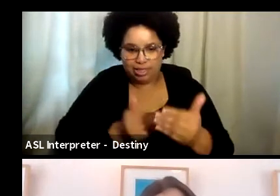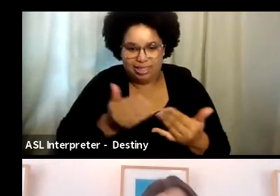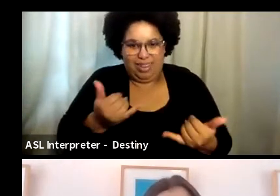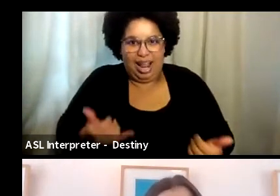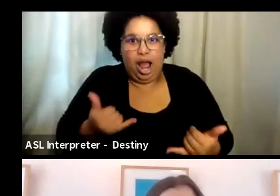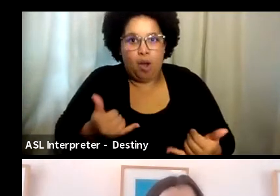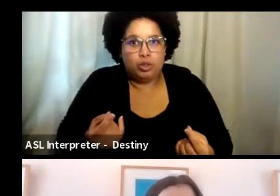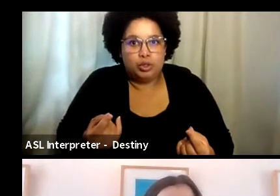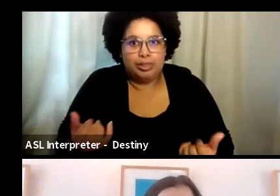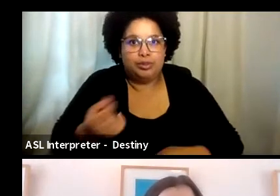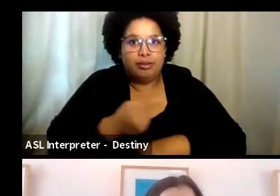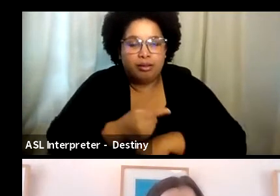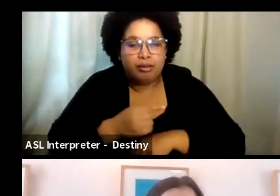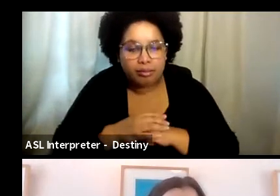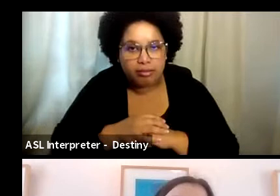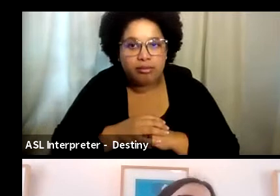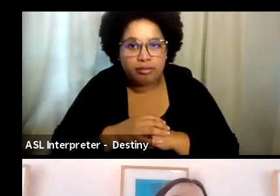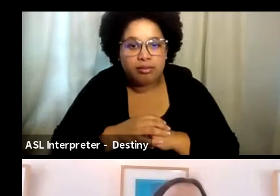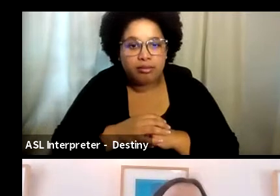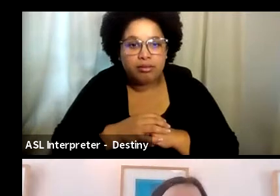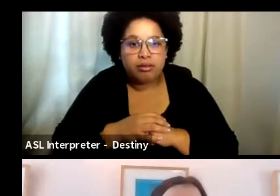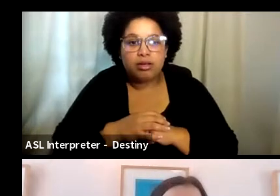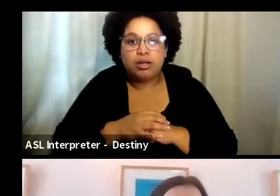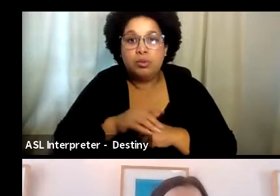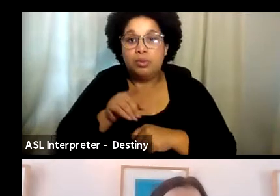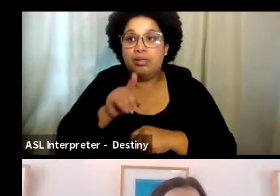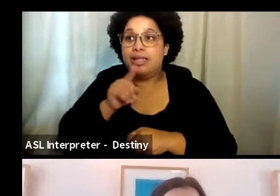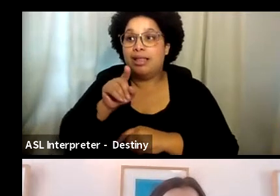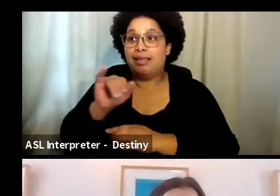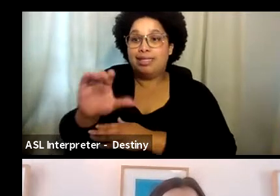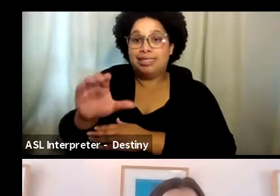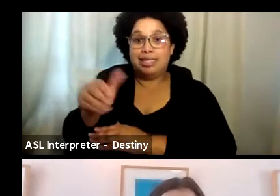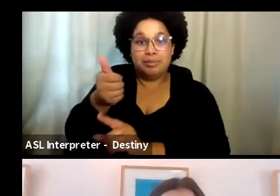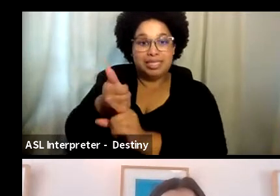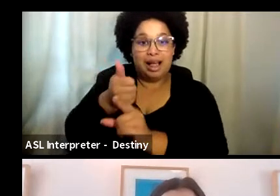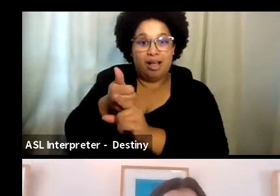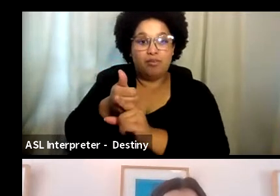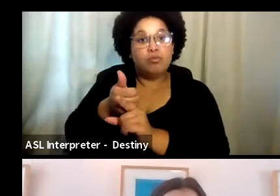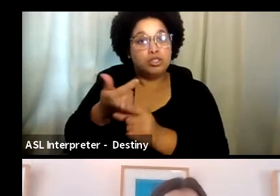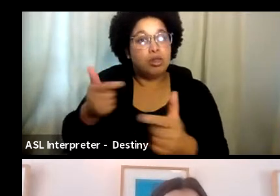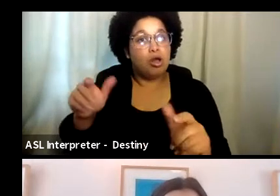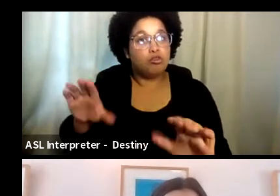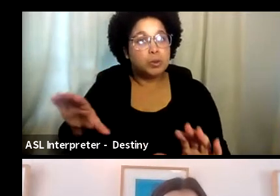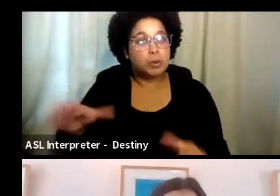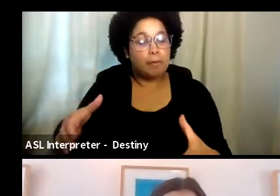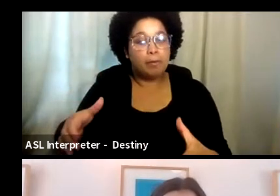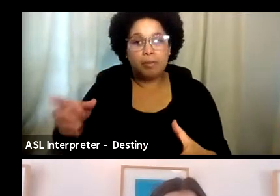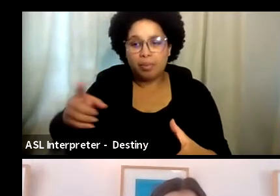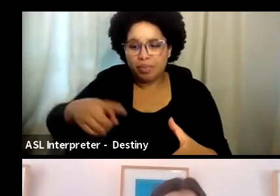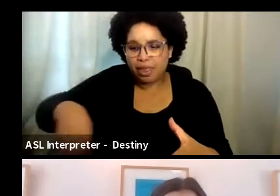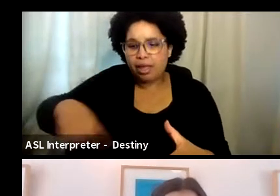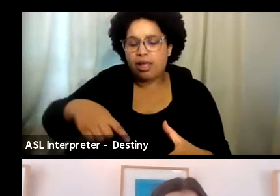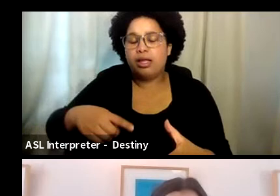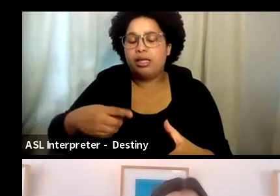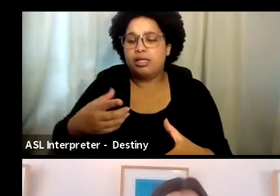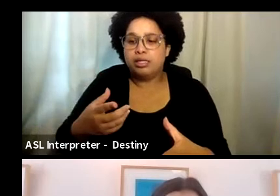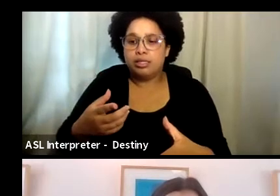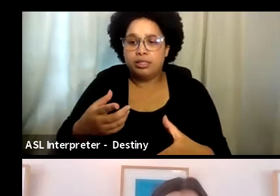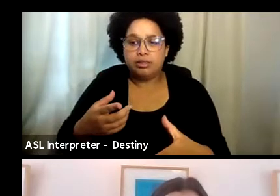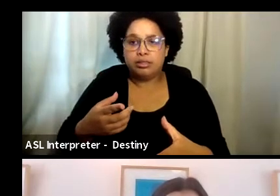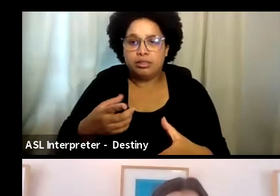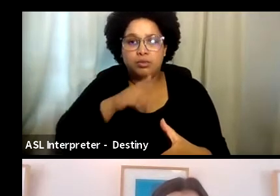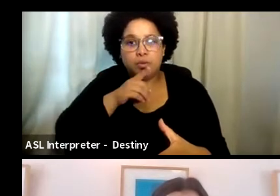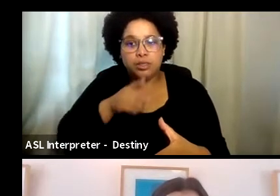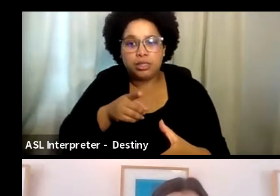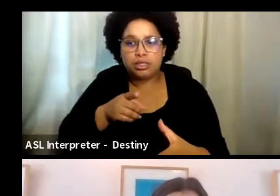And, uh, it was the intimacy coordinators themselves, which was a quite a large group, um, who really, they